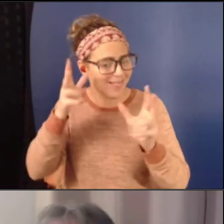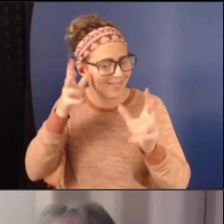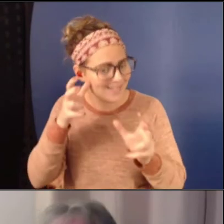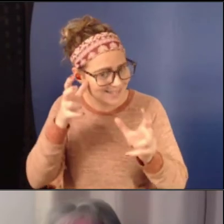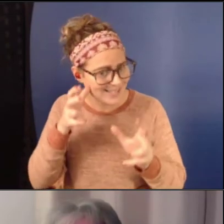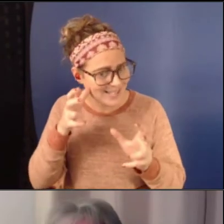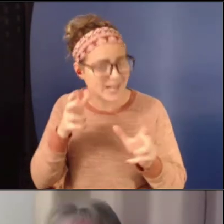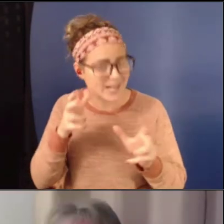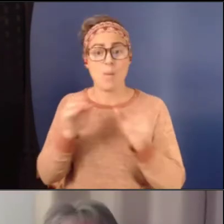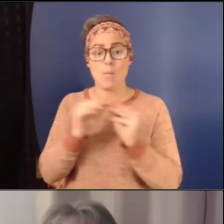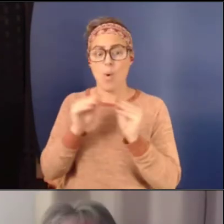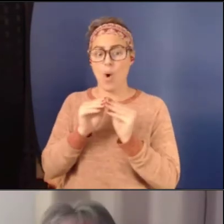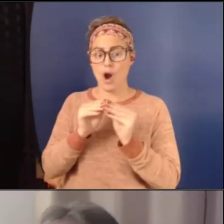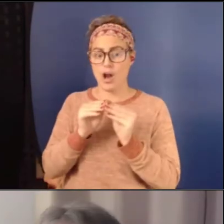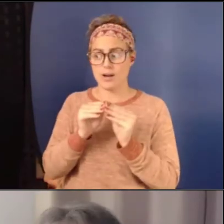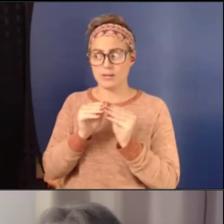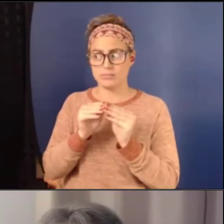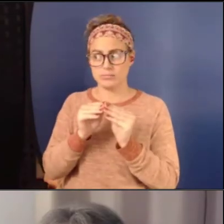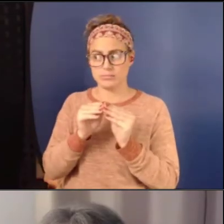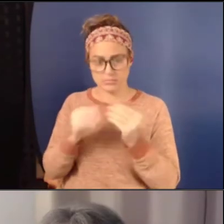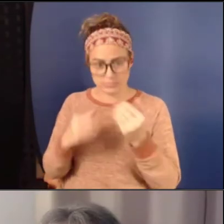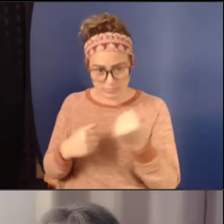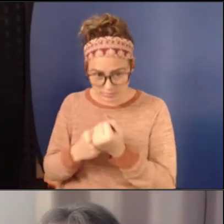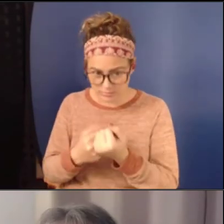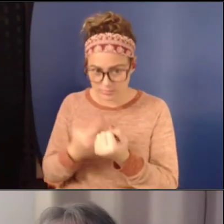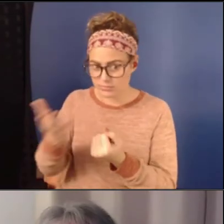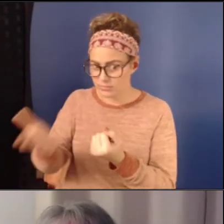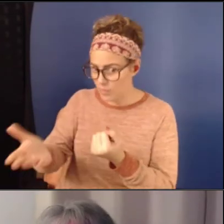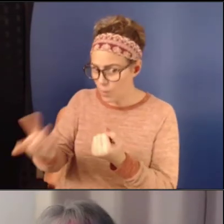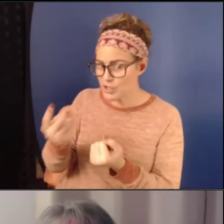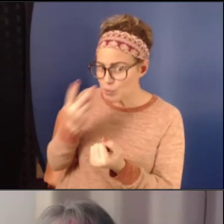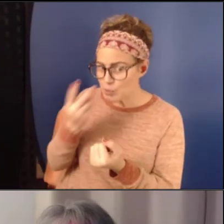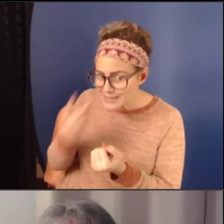what they see as the problem, what they see as the solutions.